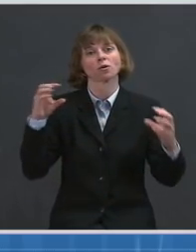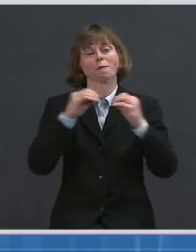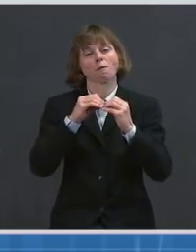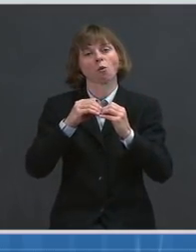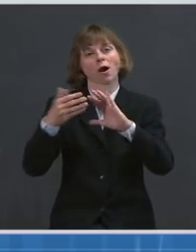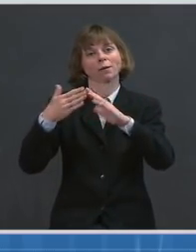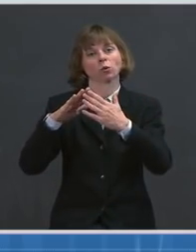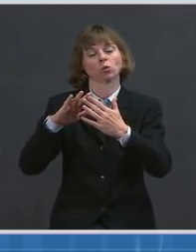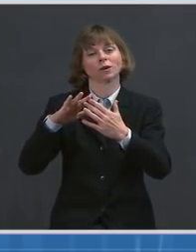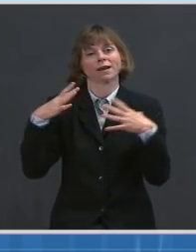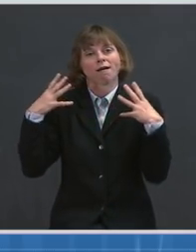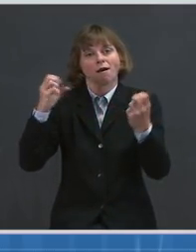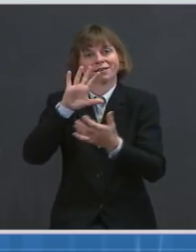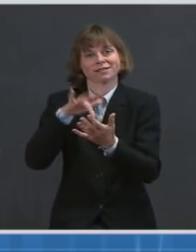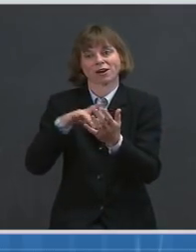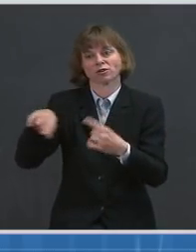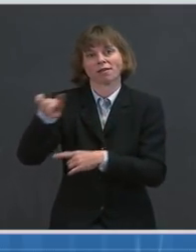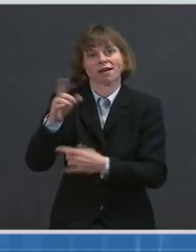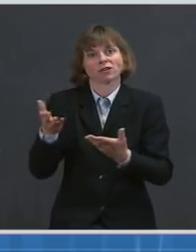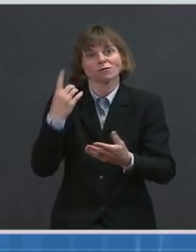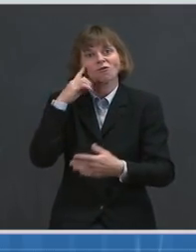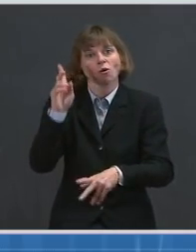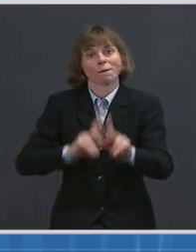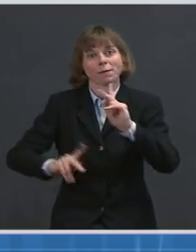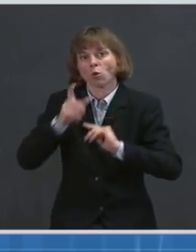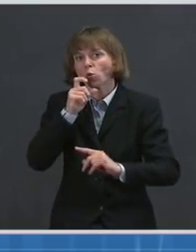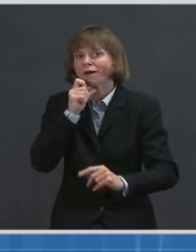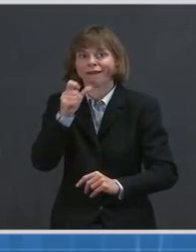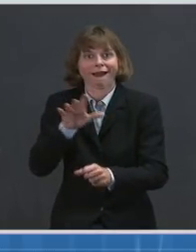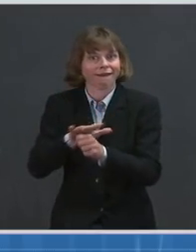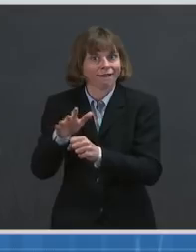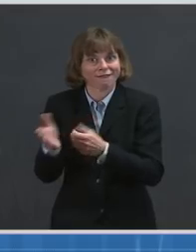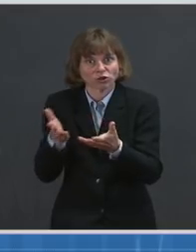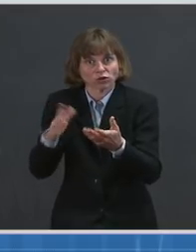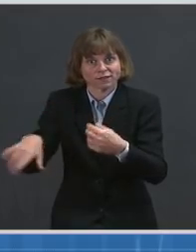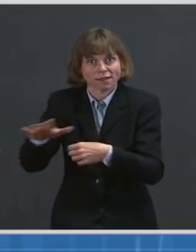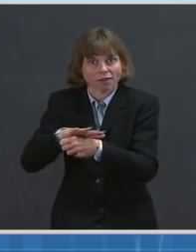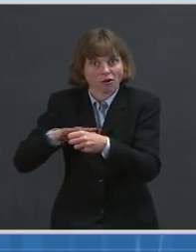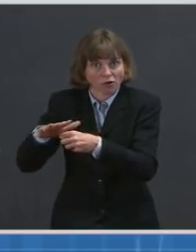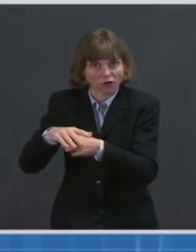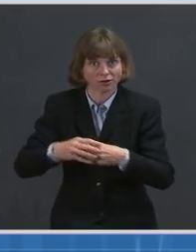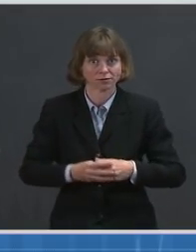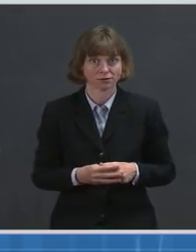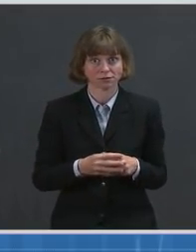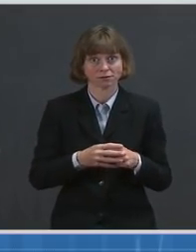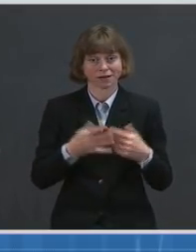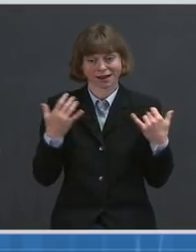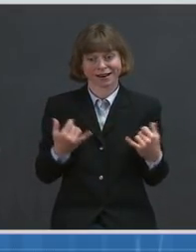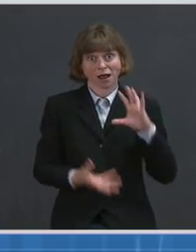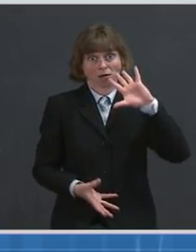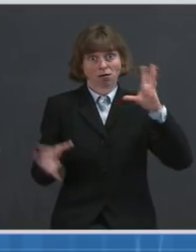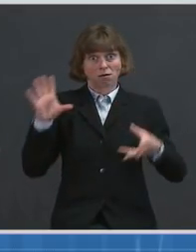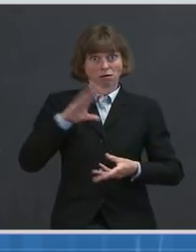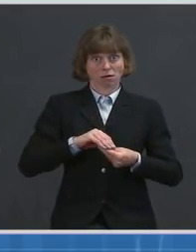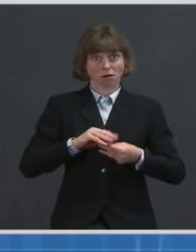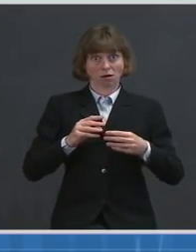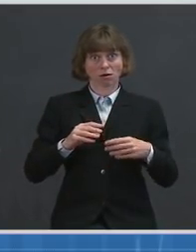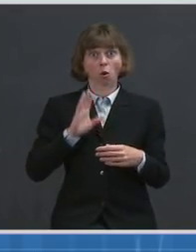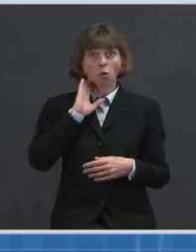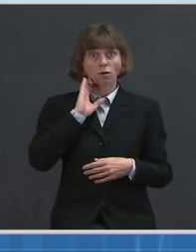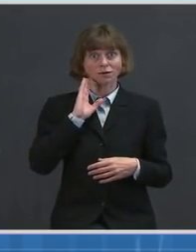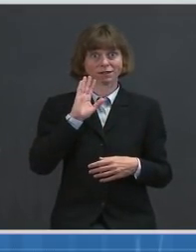underserved communities, bringing the total number of these community health centers participating in our federal vaccination program